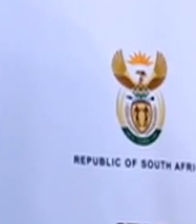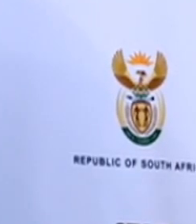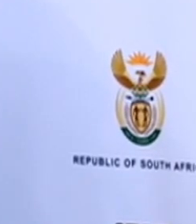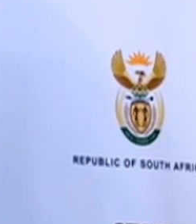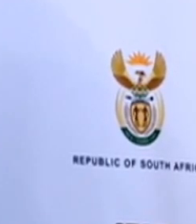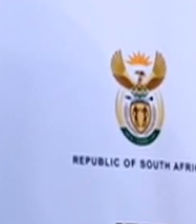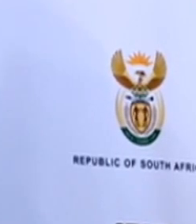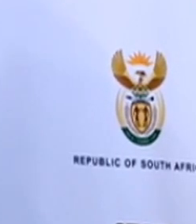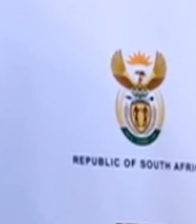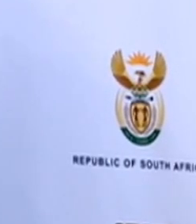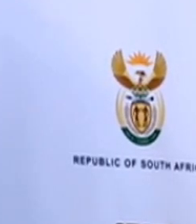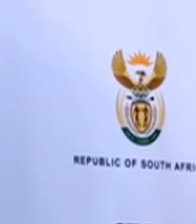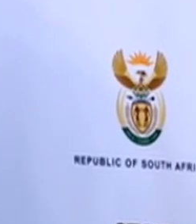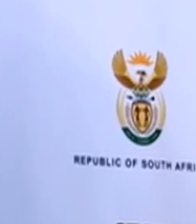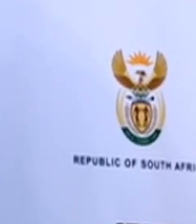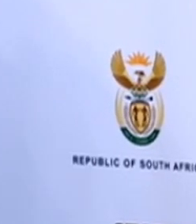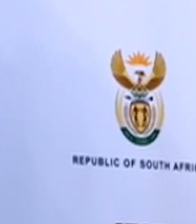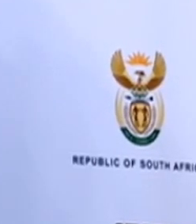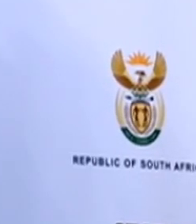them.